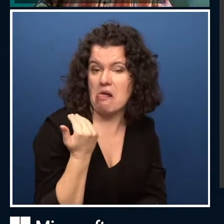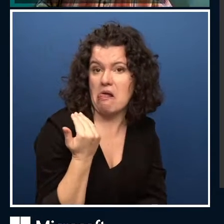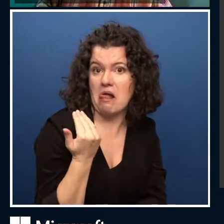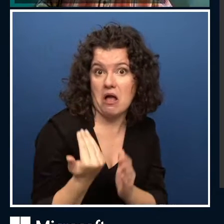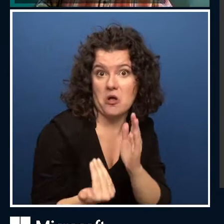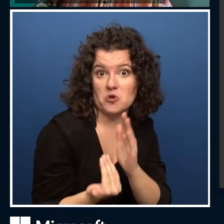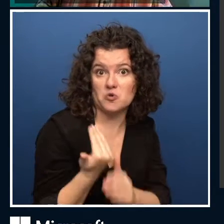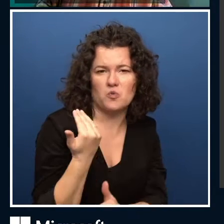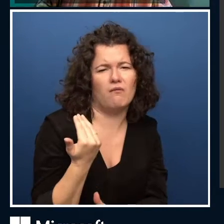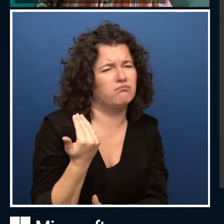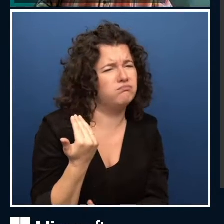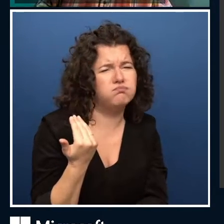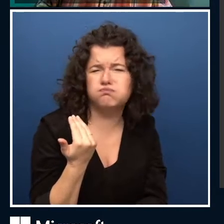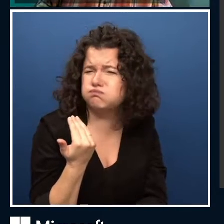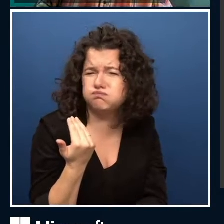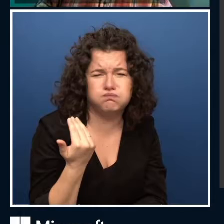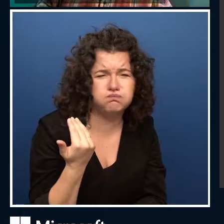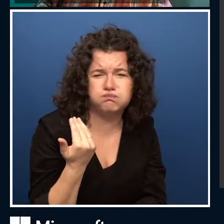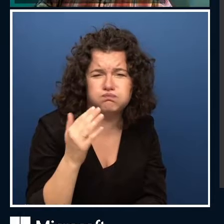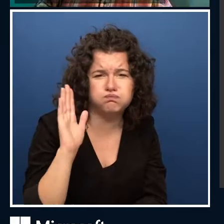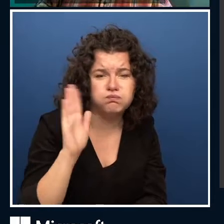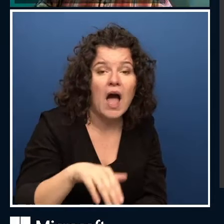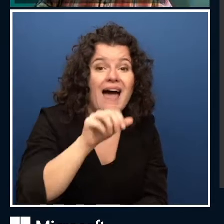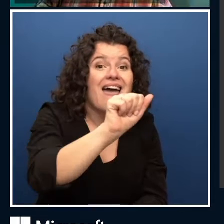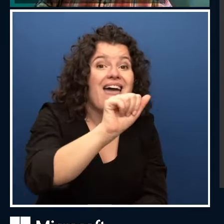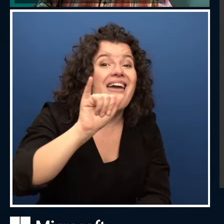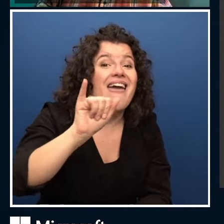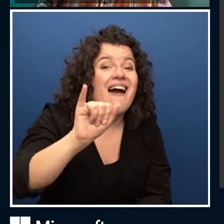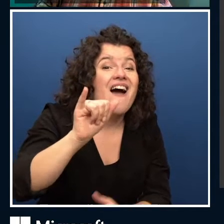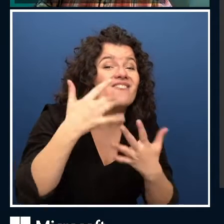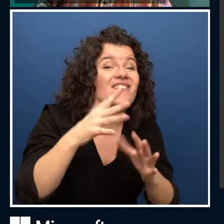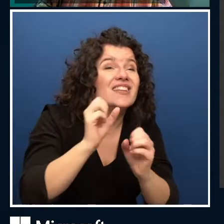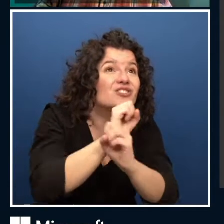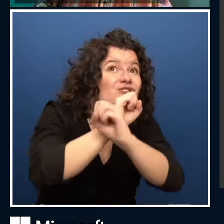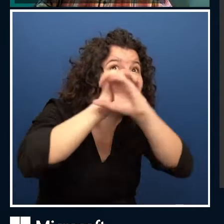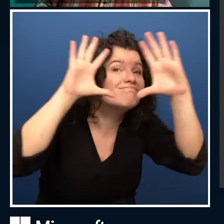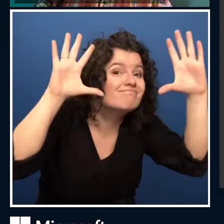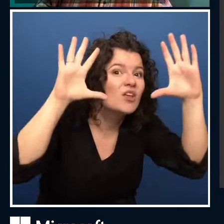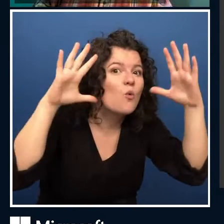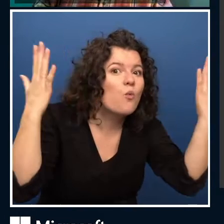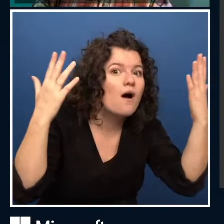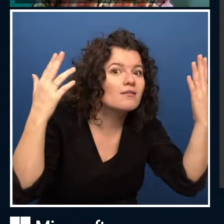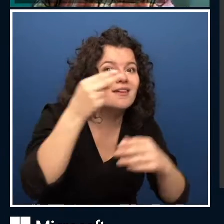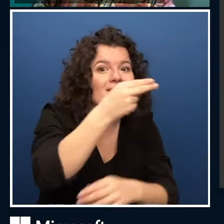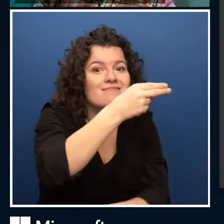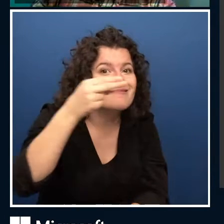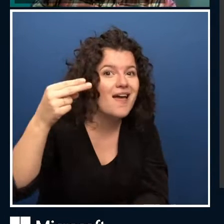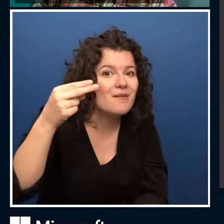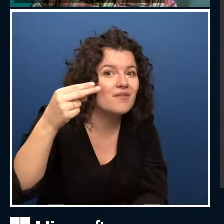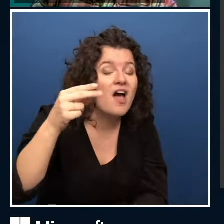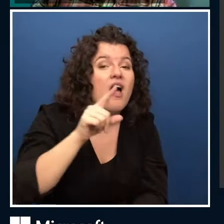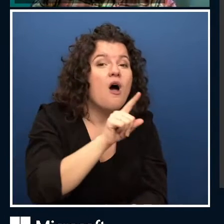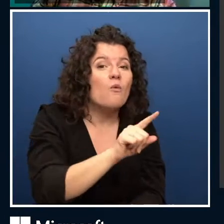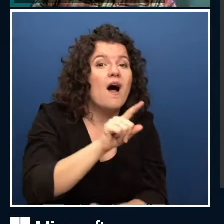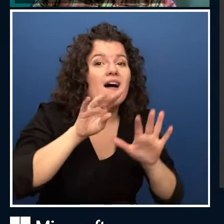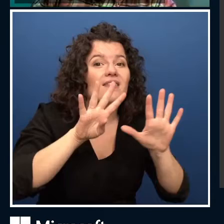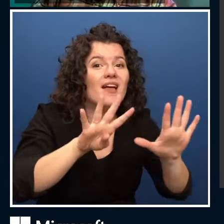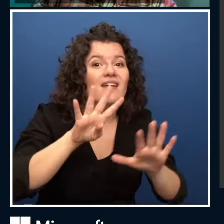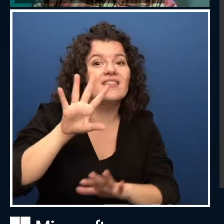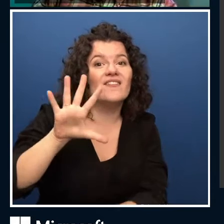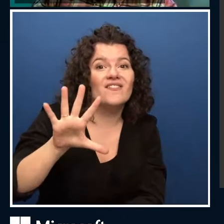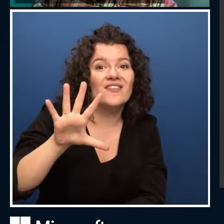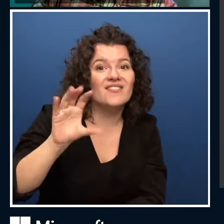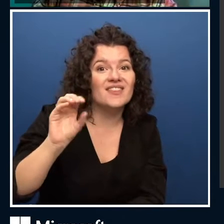term AI was coined in 1950. And it was coined at a conference. It was called the